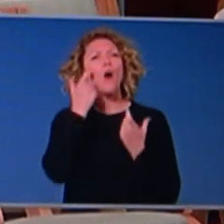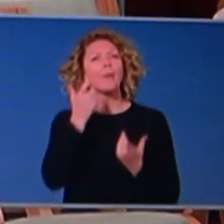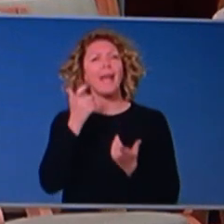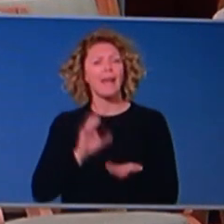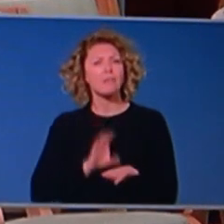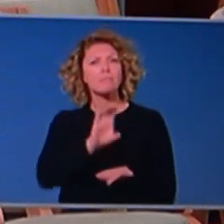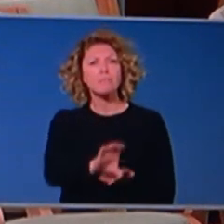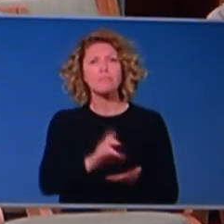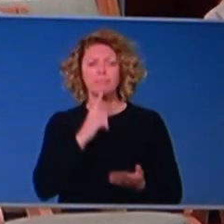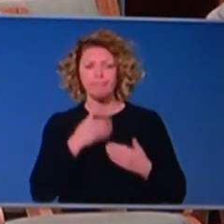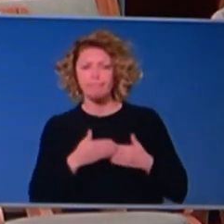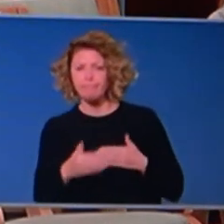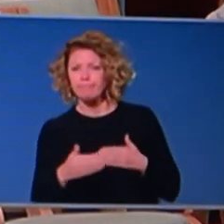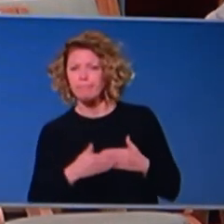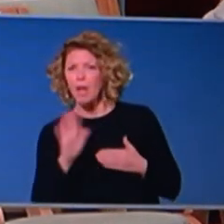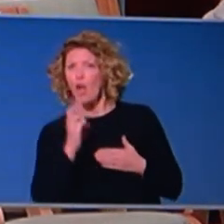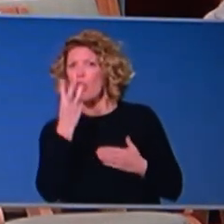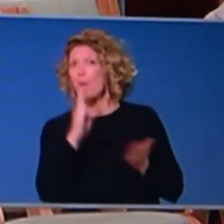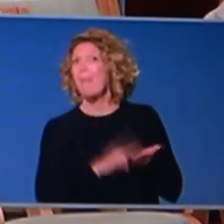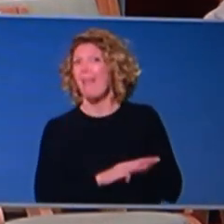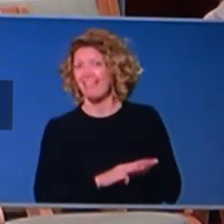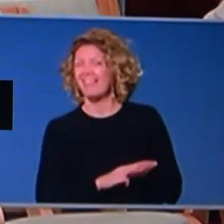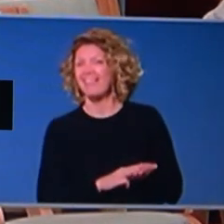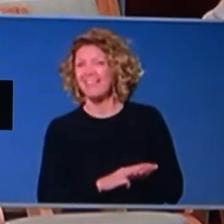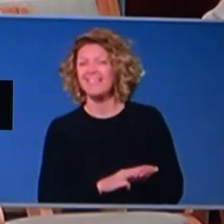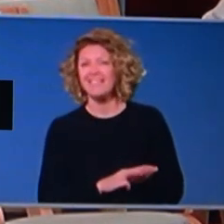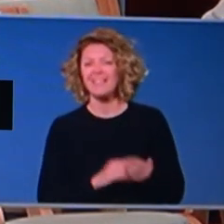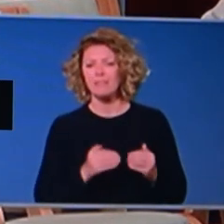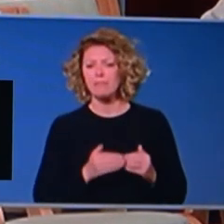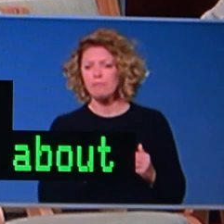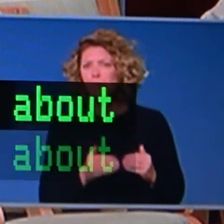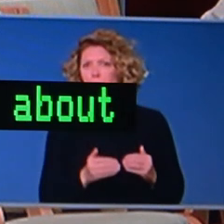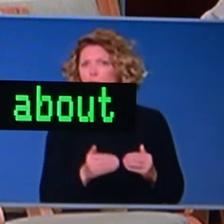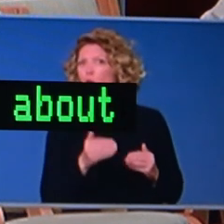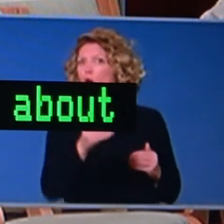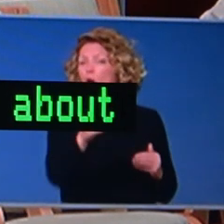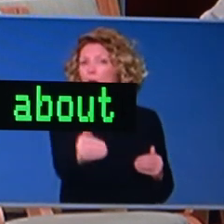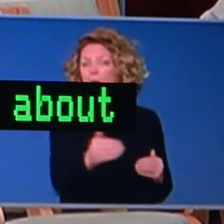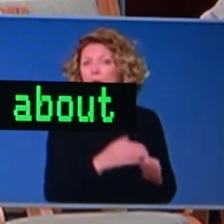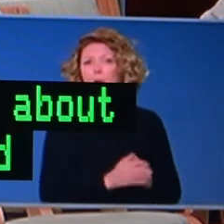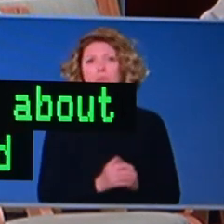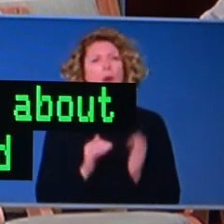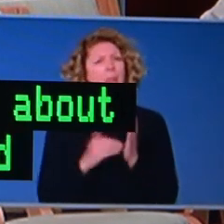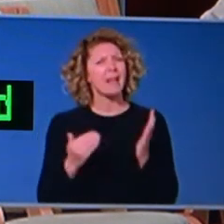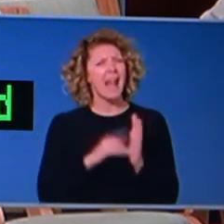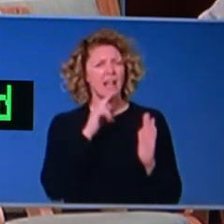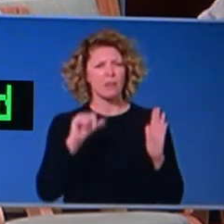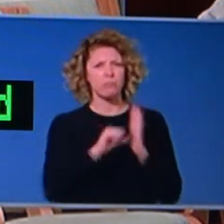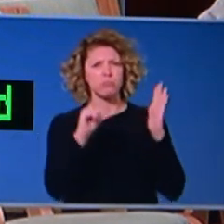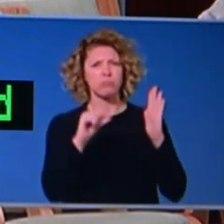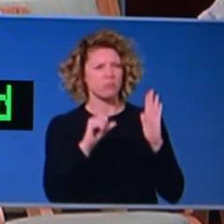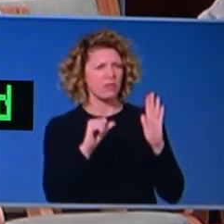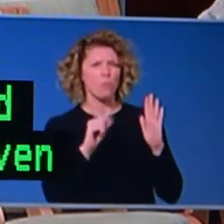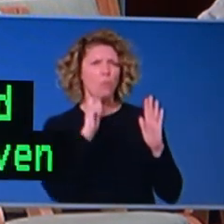months, but that it could be extended beyond the three months. Given how Australia is travelling, um, at the moment with talk of easing restrictions and so on,